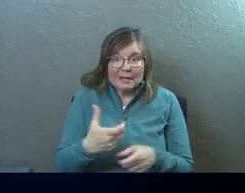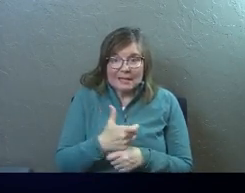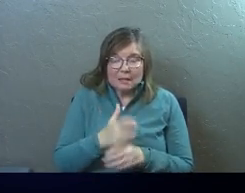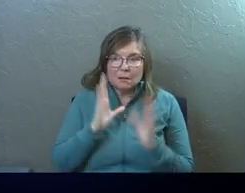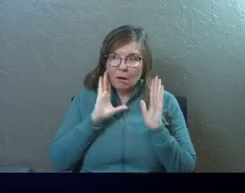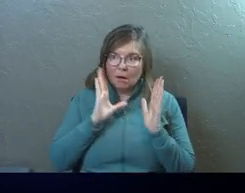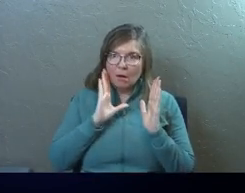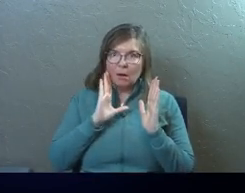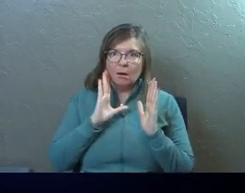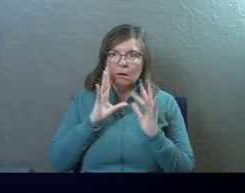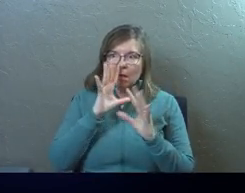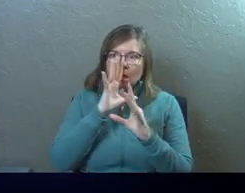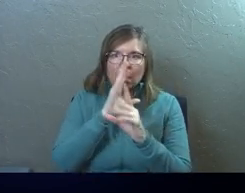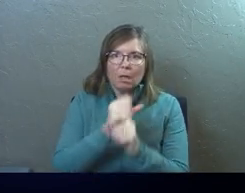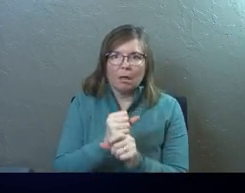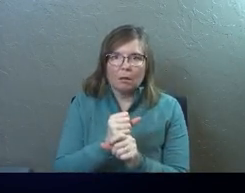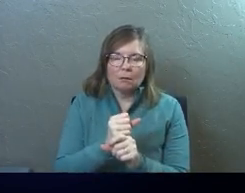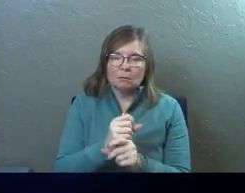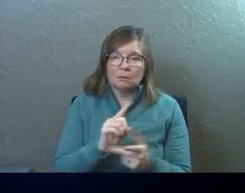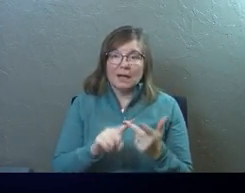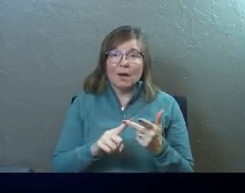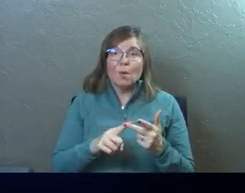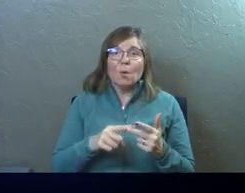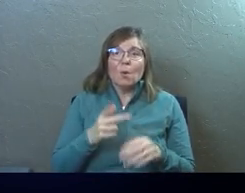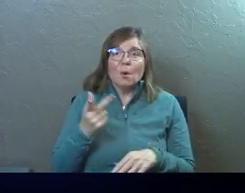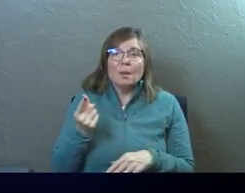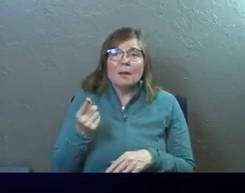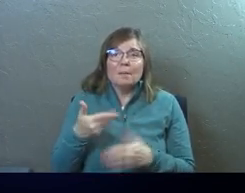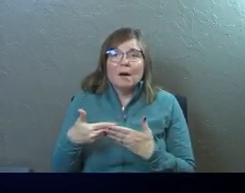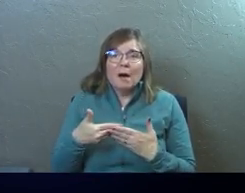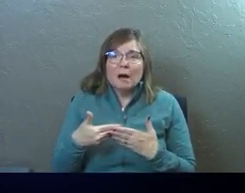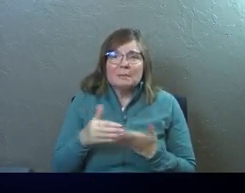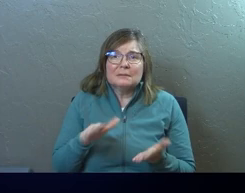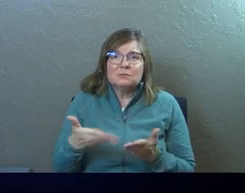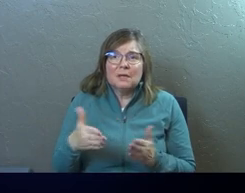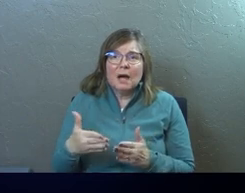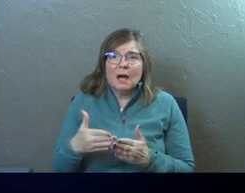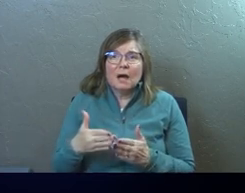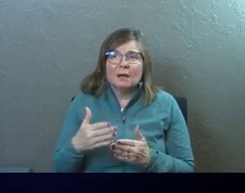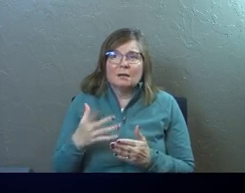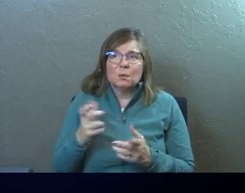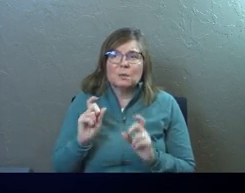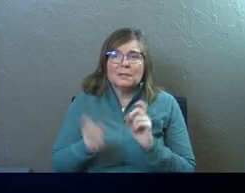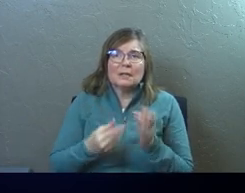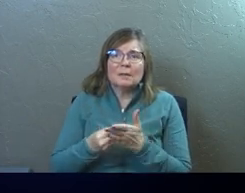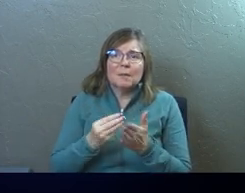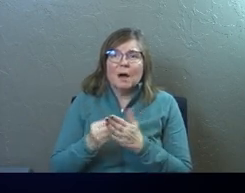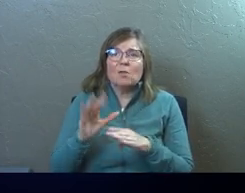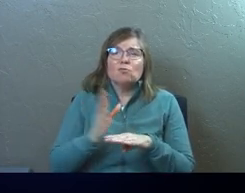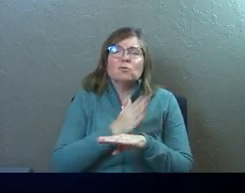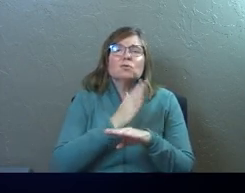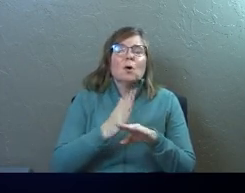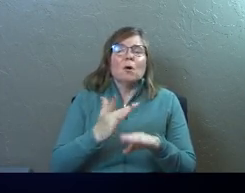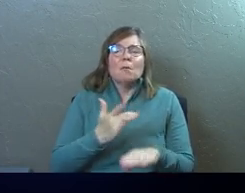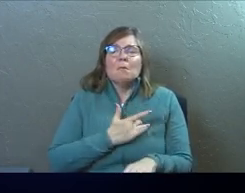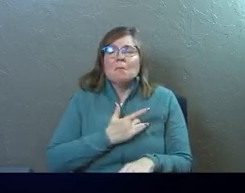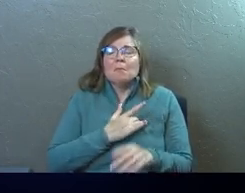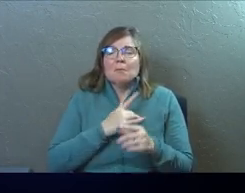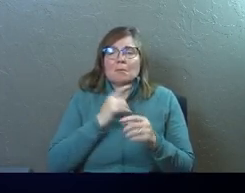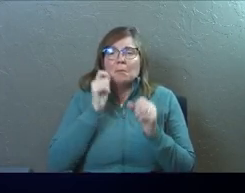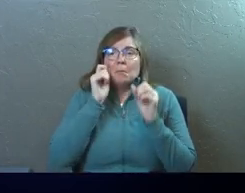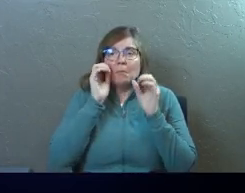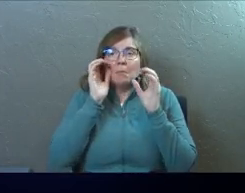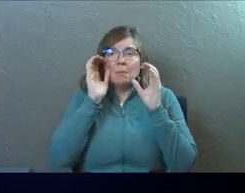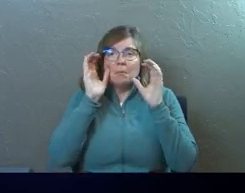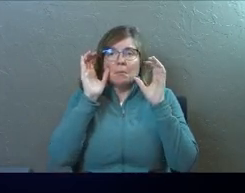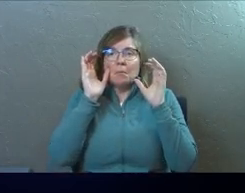what gets your attention, and when the puppies are dying, and we need to give money to the puppies, and the song needs to come in and make us cry. It's like